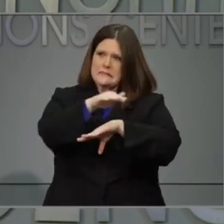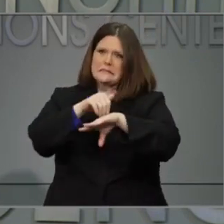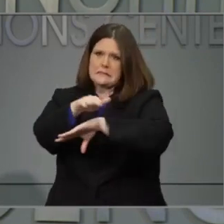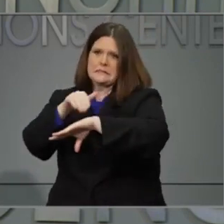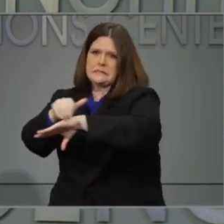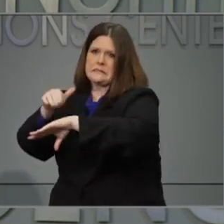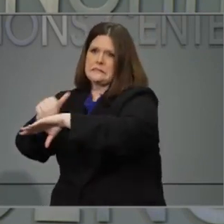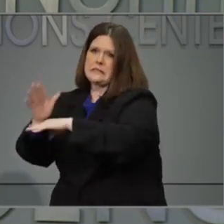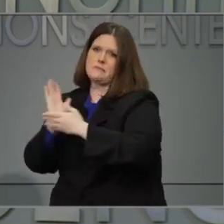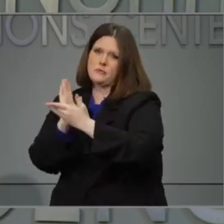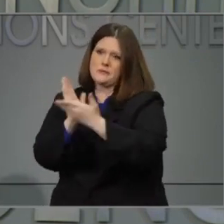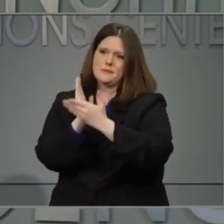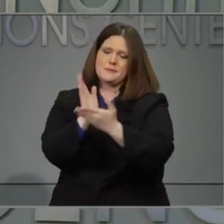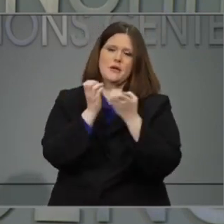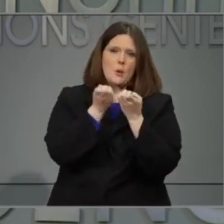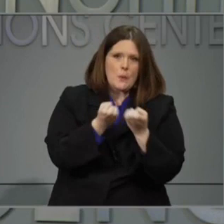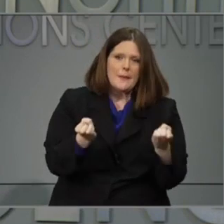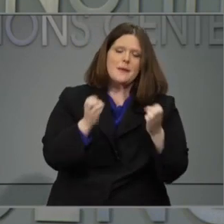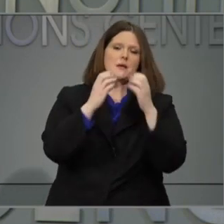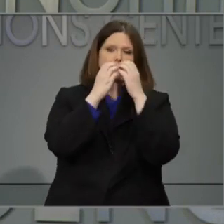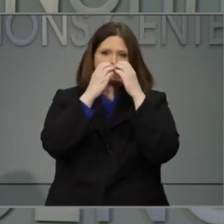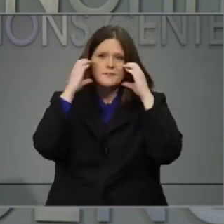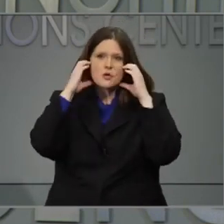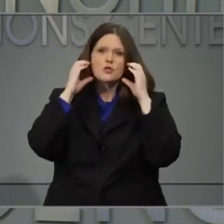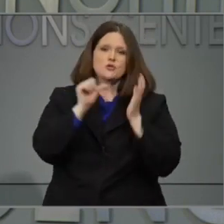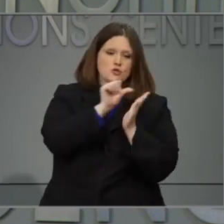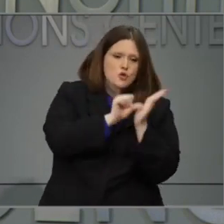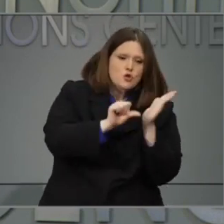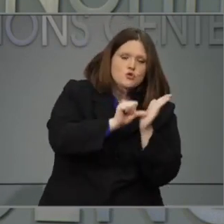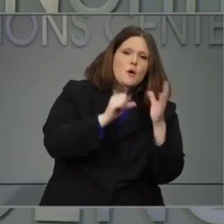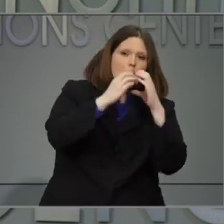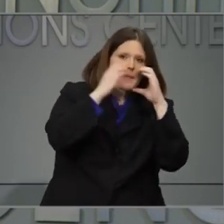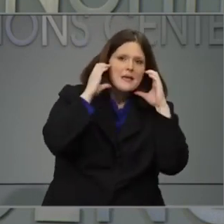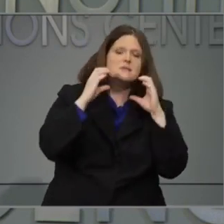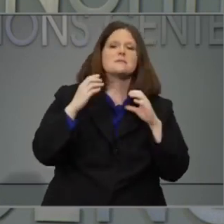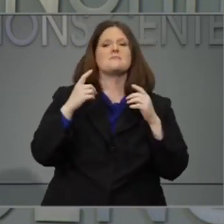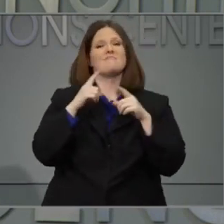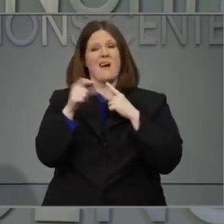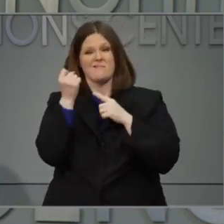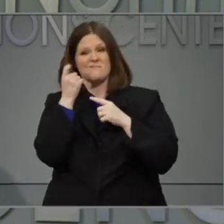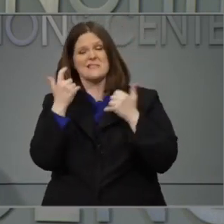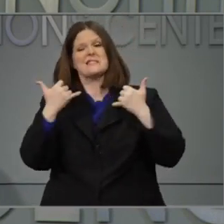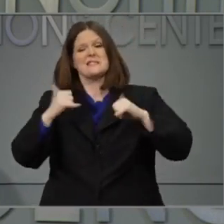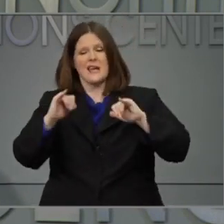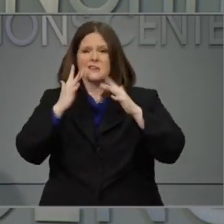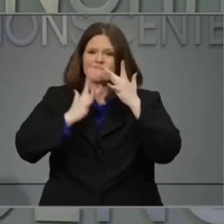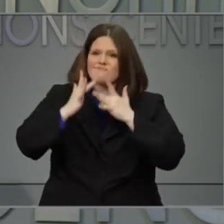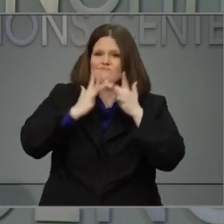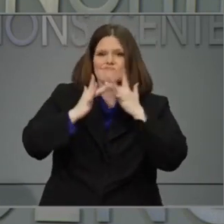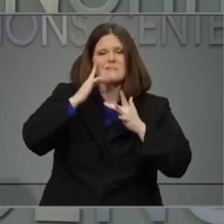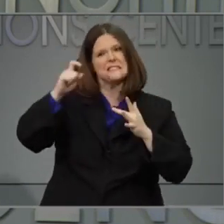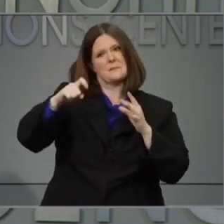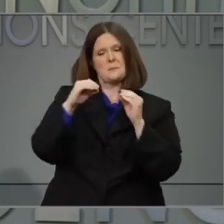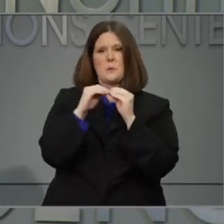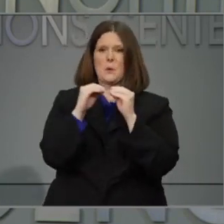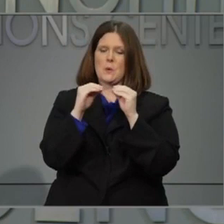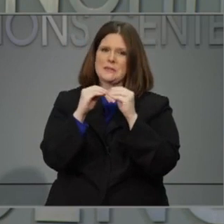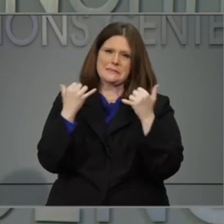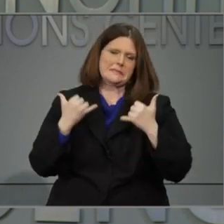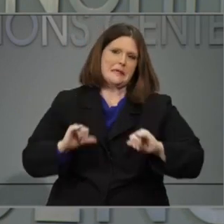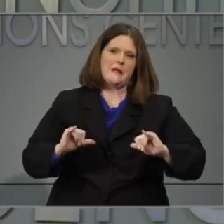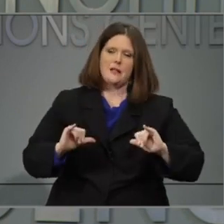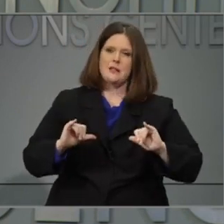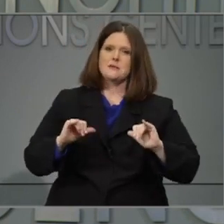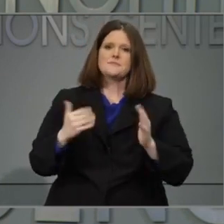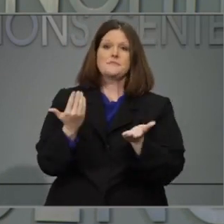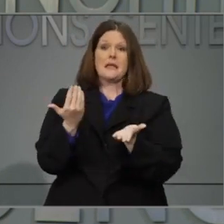responders. We still have major shortages in personal protective equipment. Once again, I